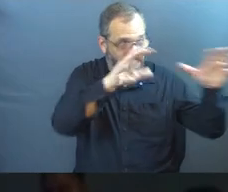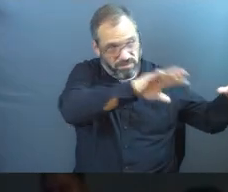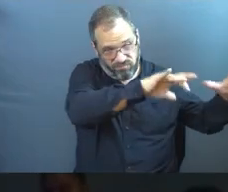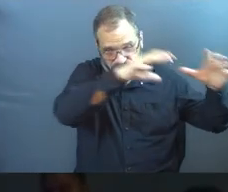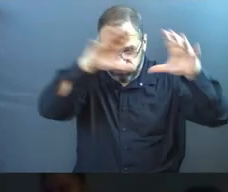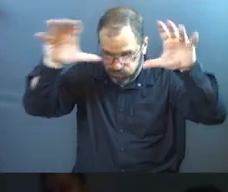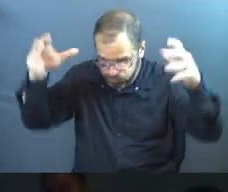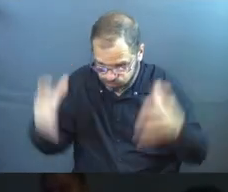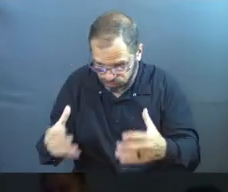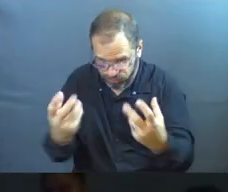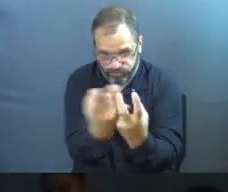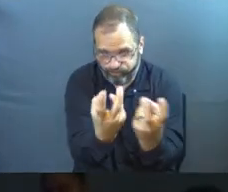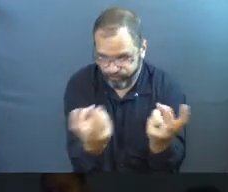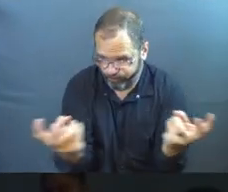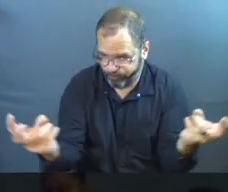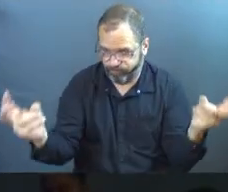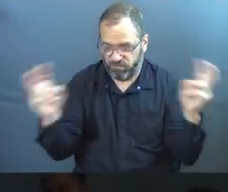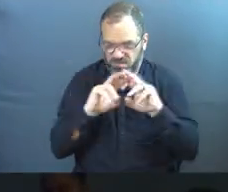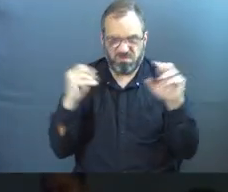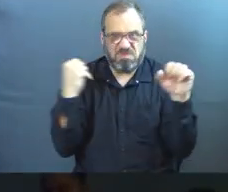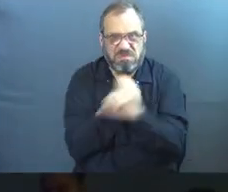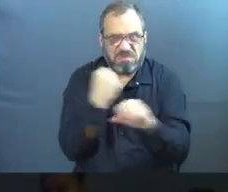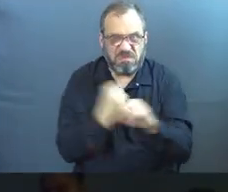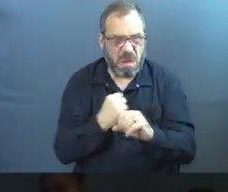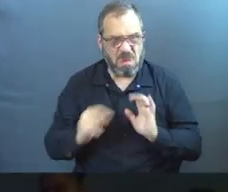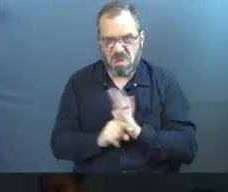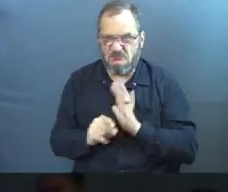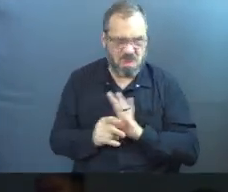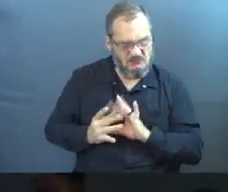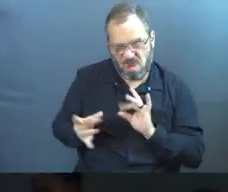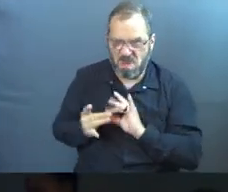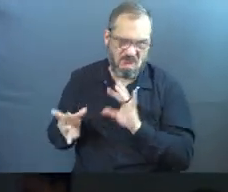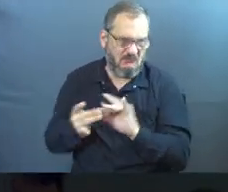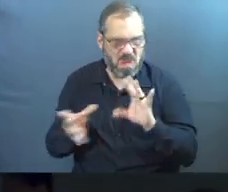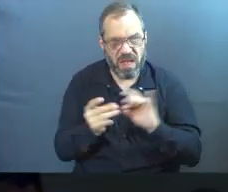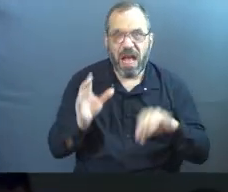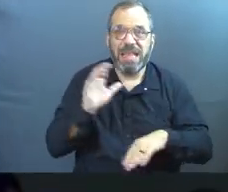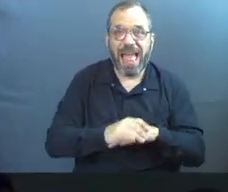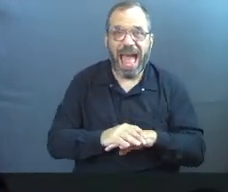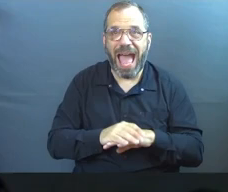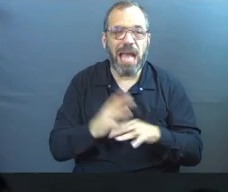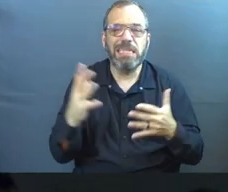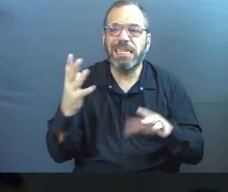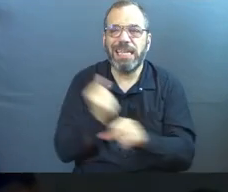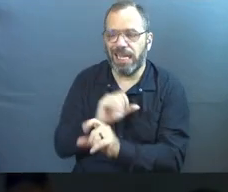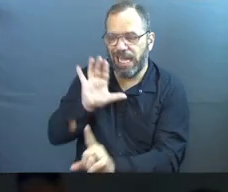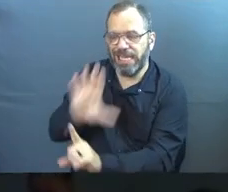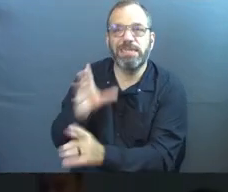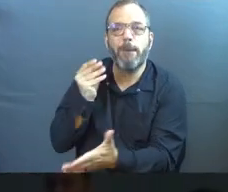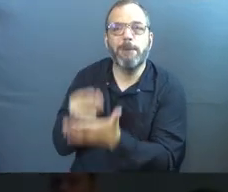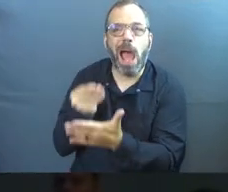these people and they're all fighting and backbiting the entire movie to try to get the guy's money.